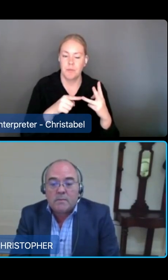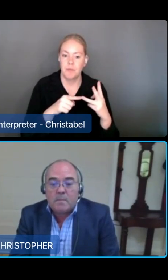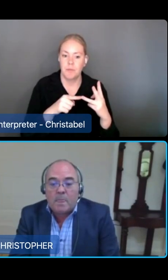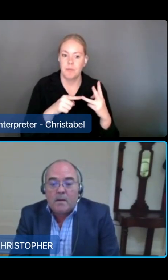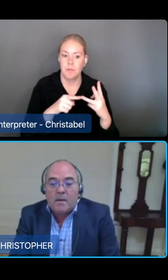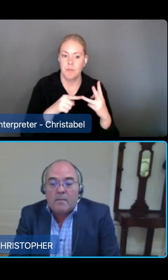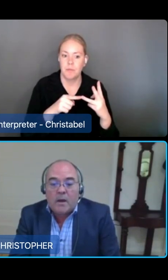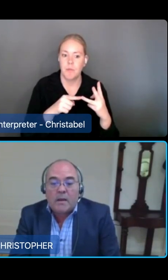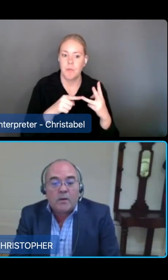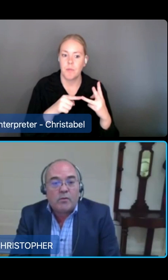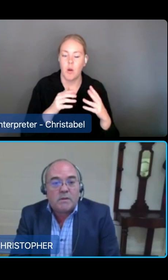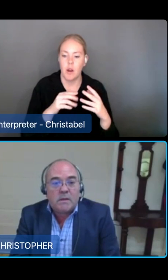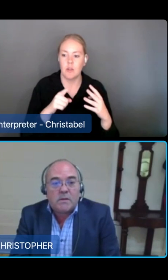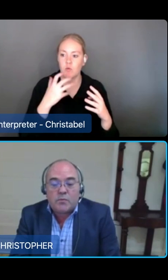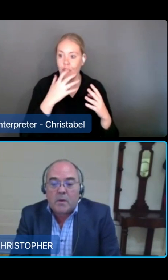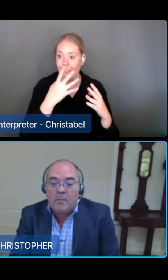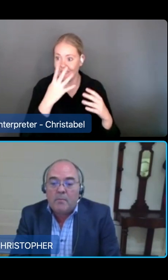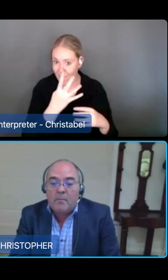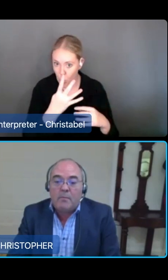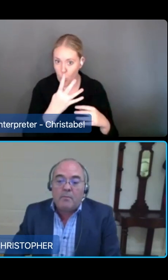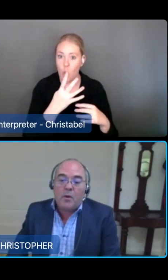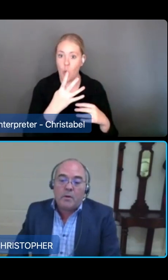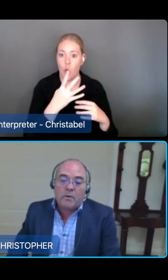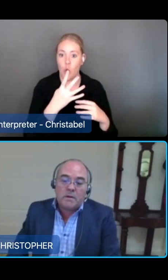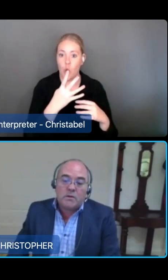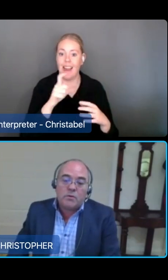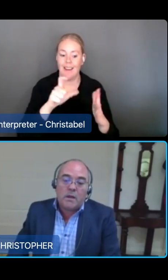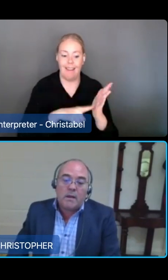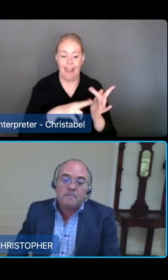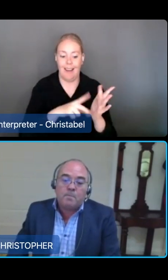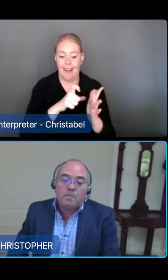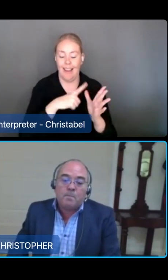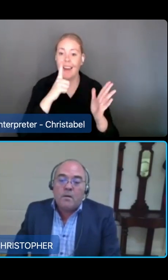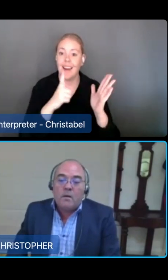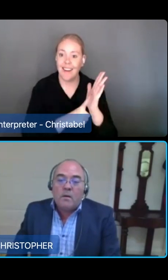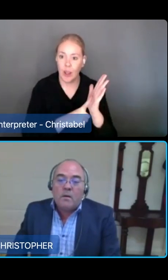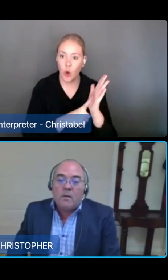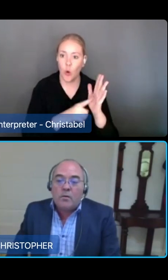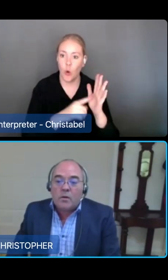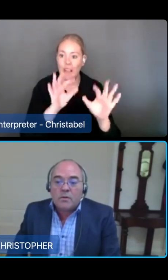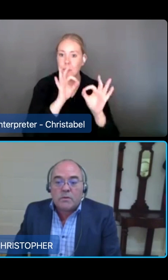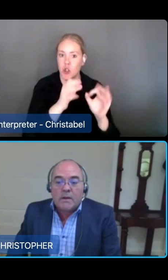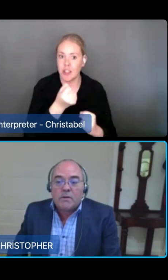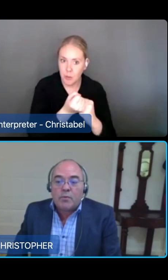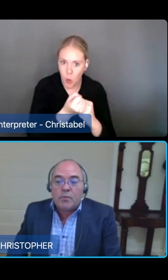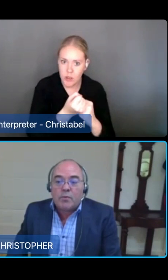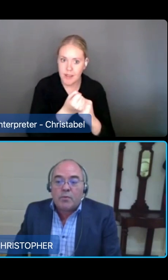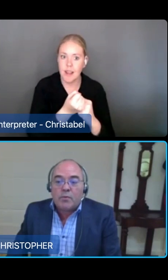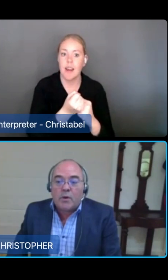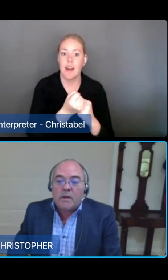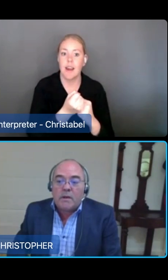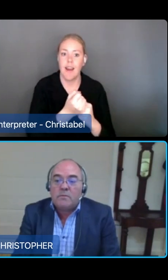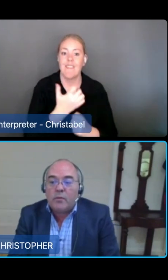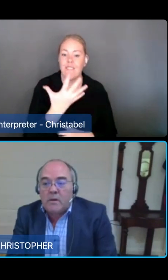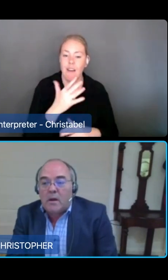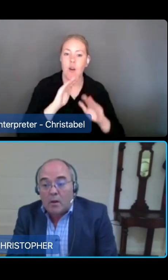respite. Category six, permanent residential care. Through the consultation process,